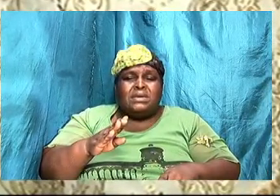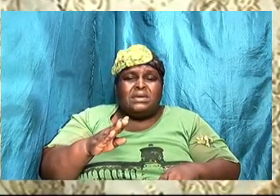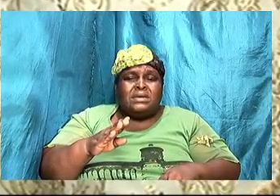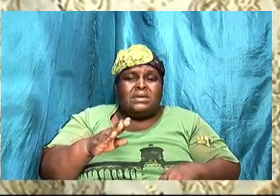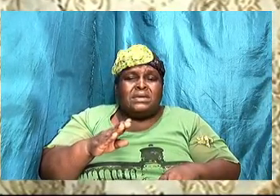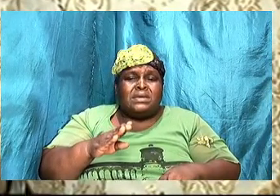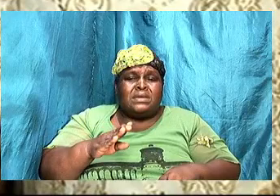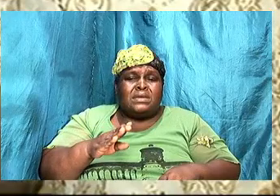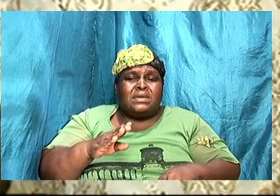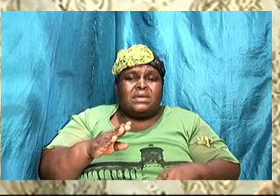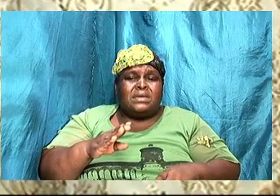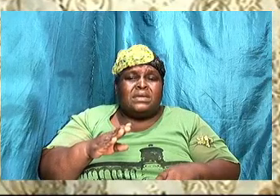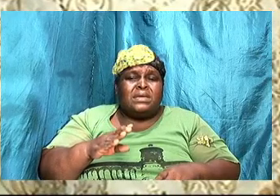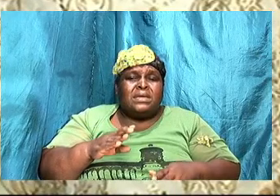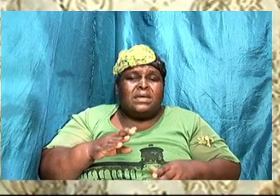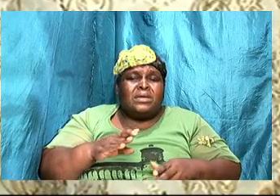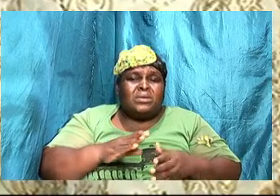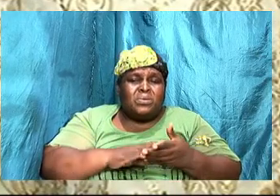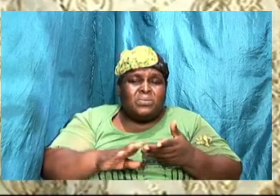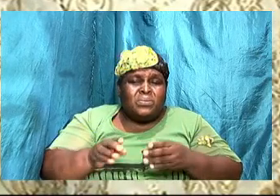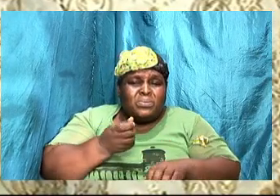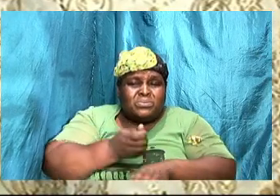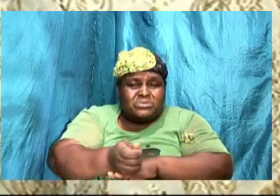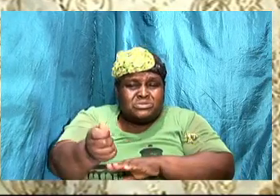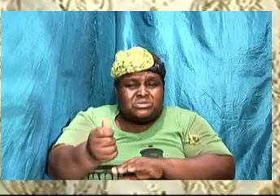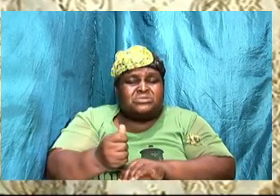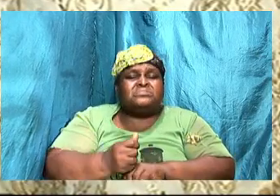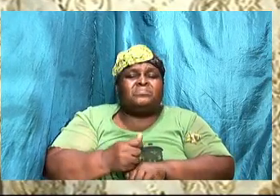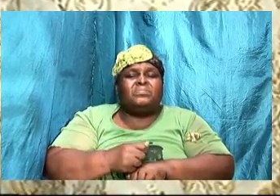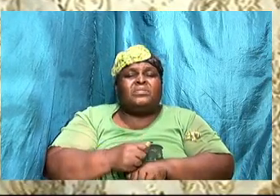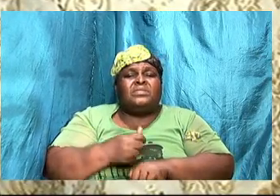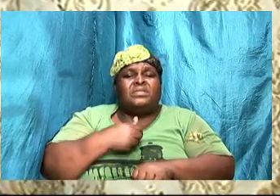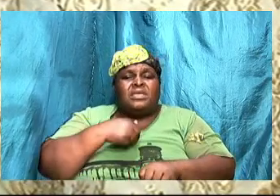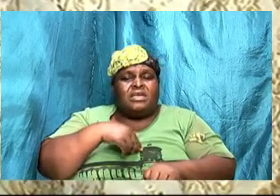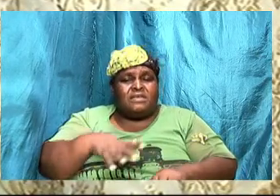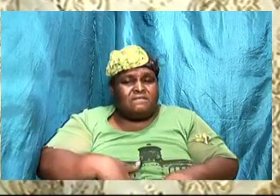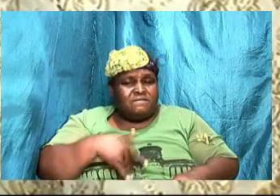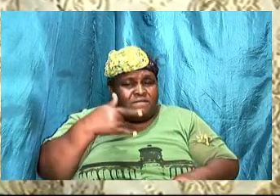start by saying I feel because